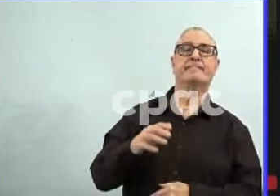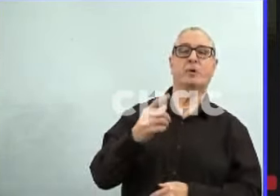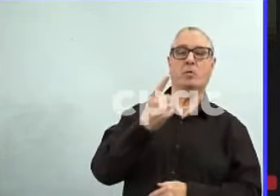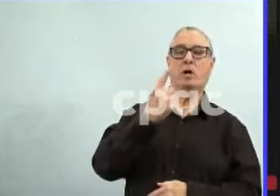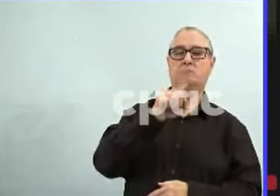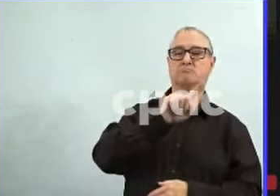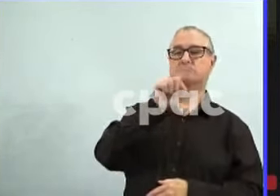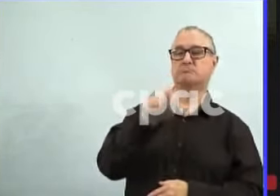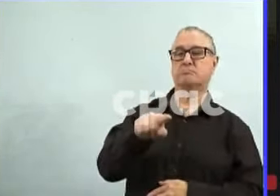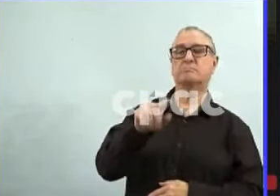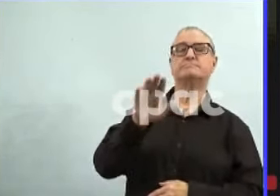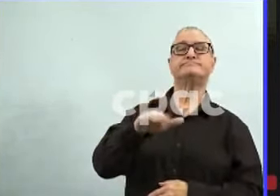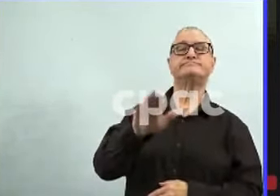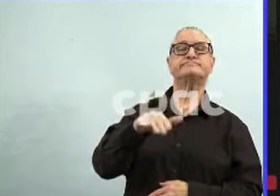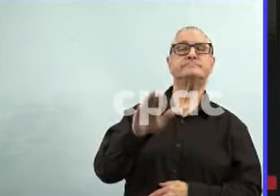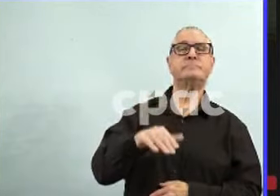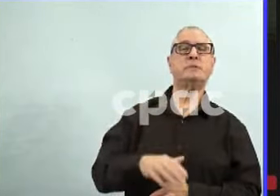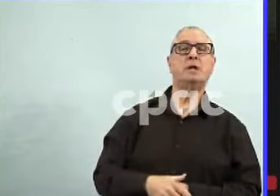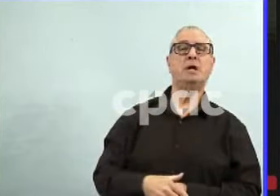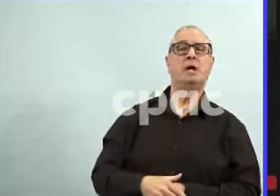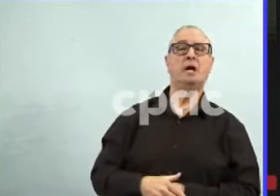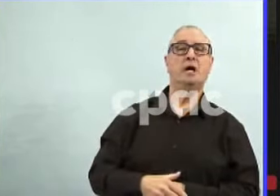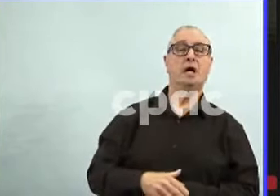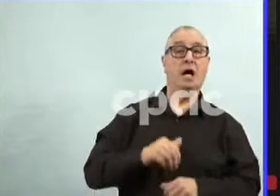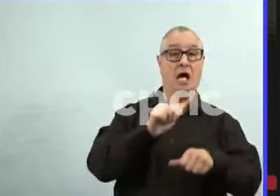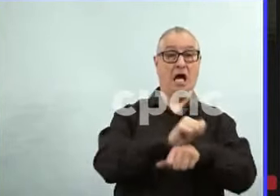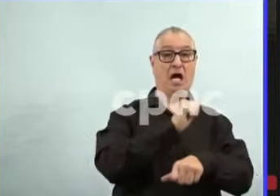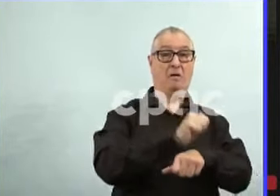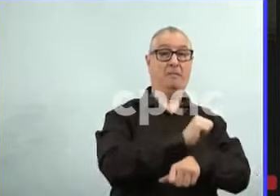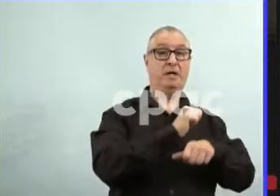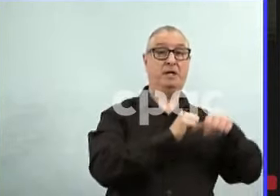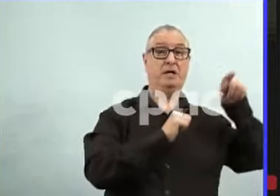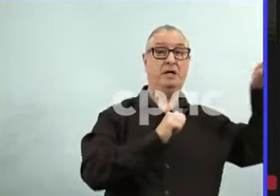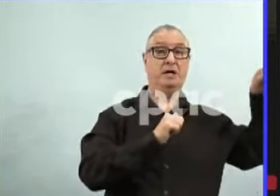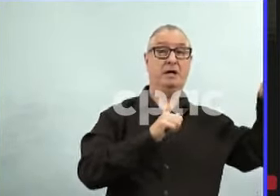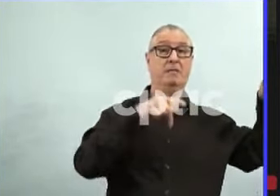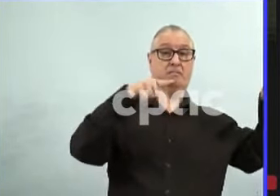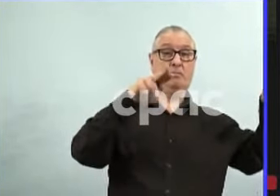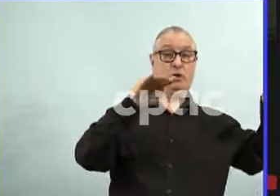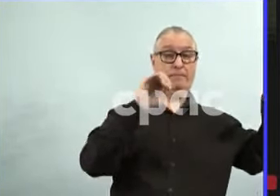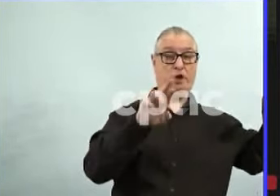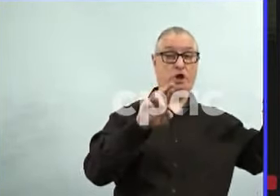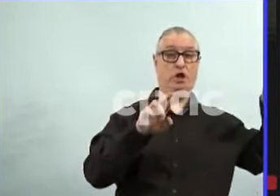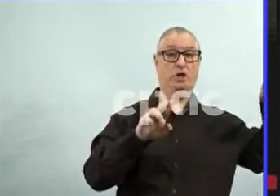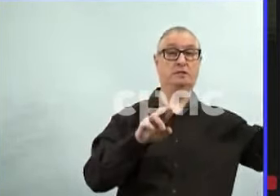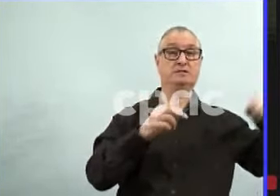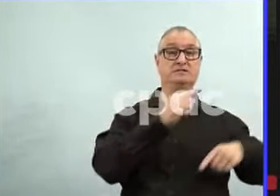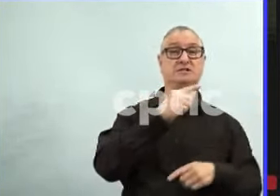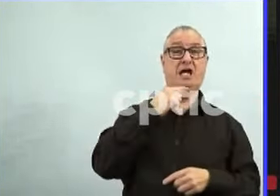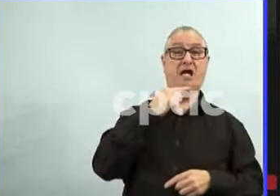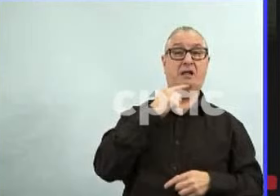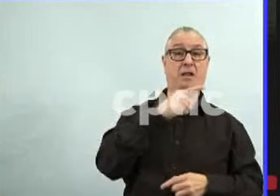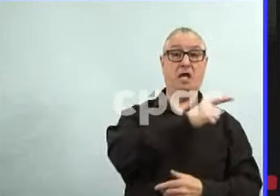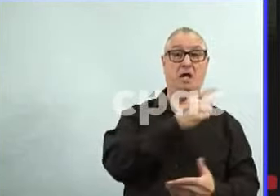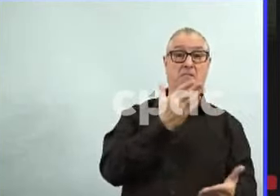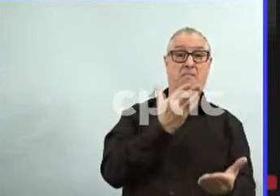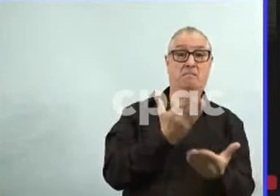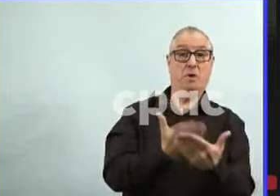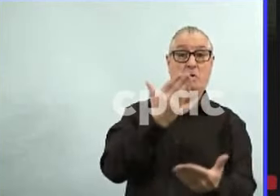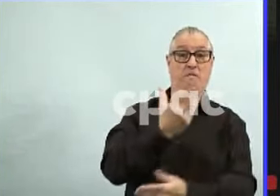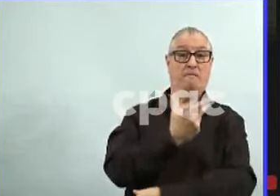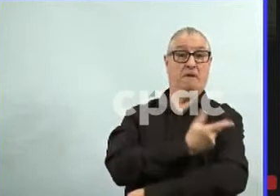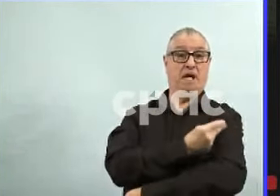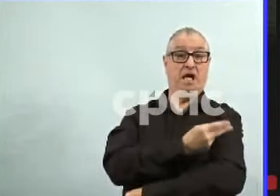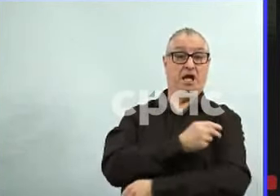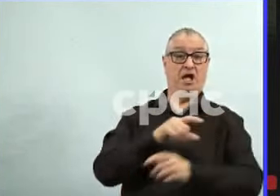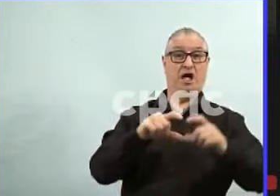We had the premier of Alberta mentioning that proof of vaccination would be, you know, the first restriction to go in Manitoba. Do we know